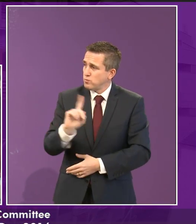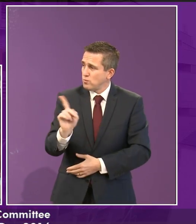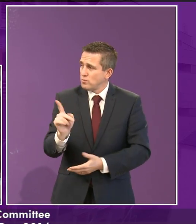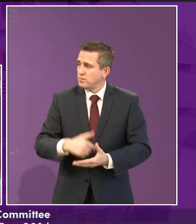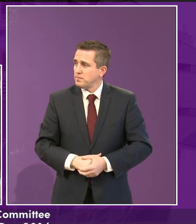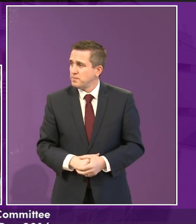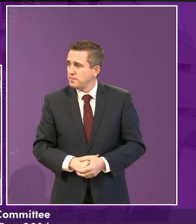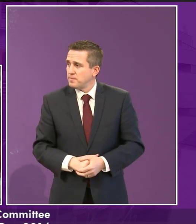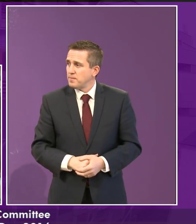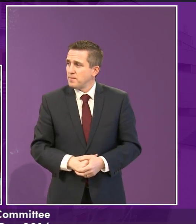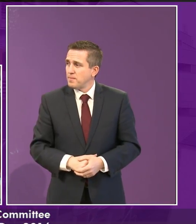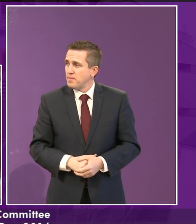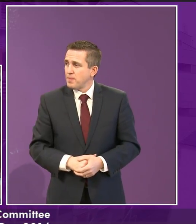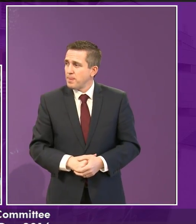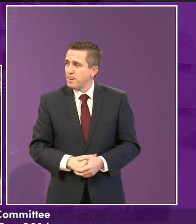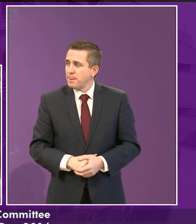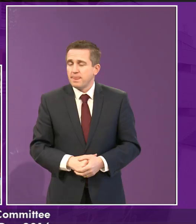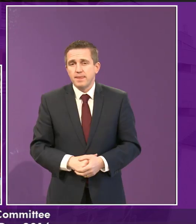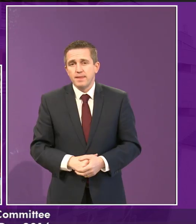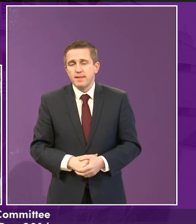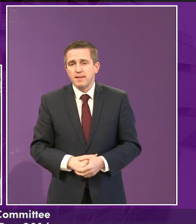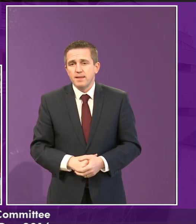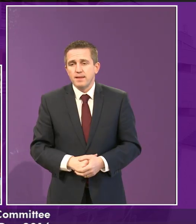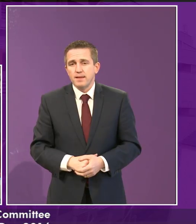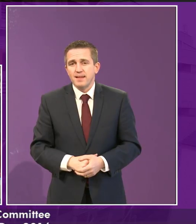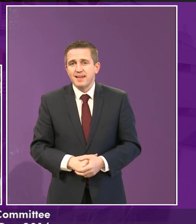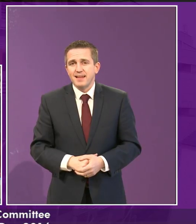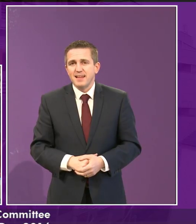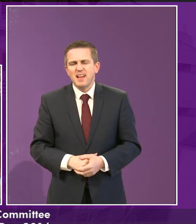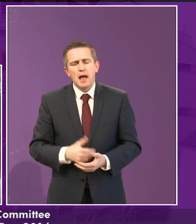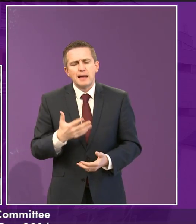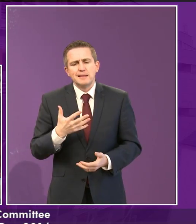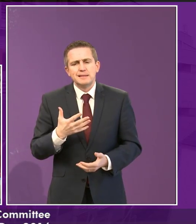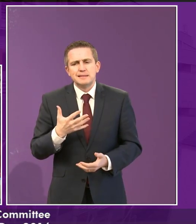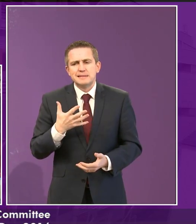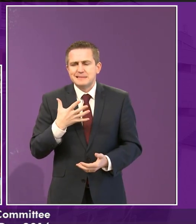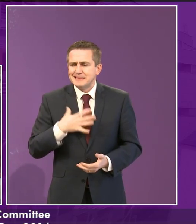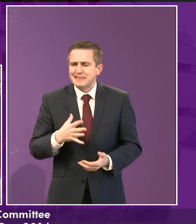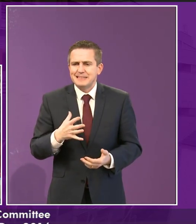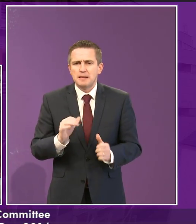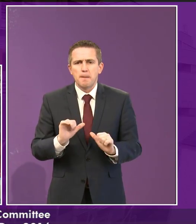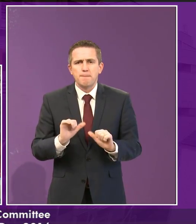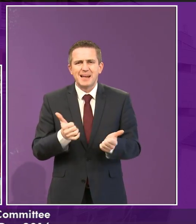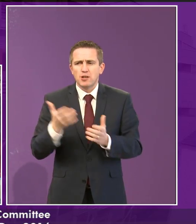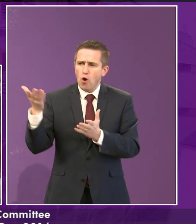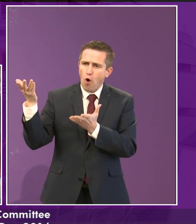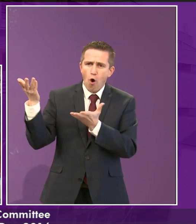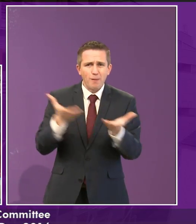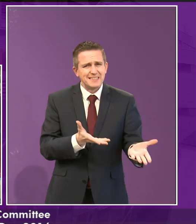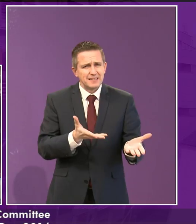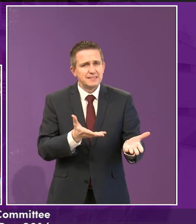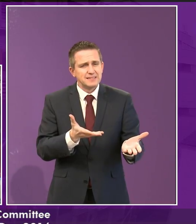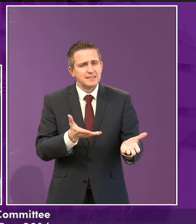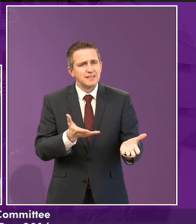I think we might need some better hospitality, because my great